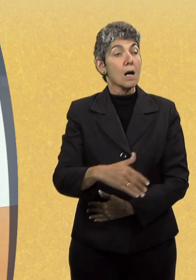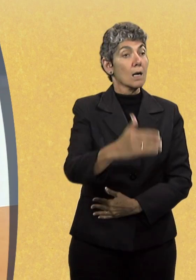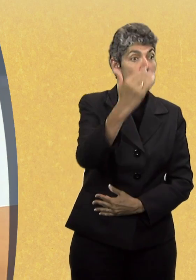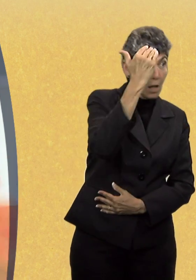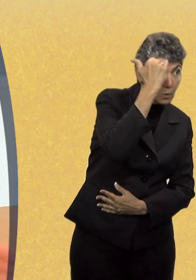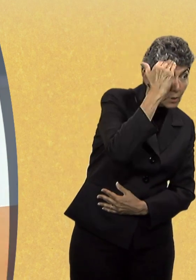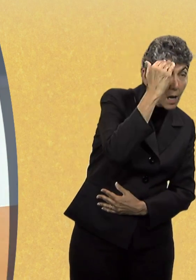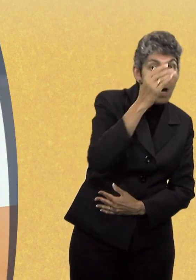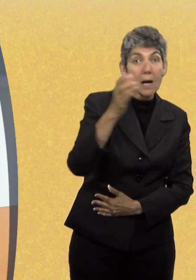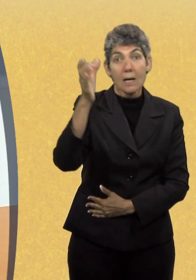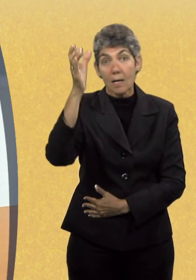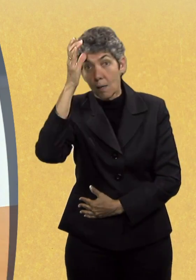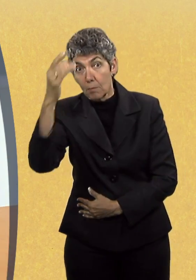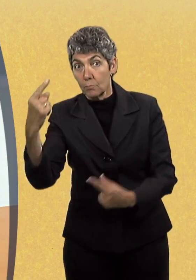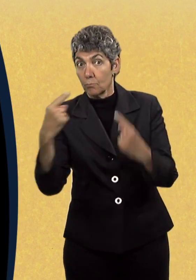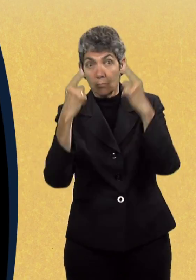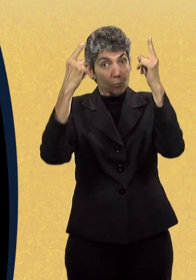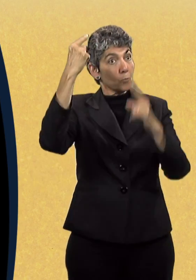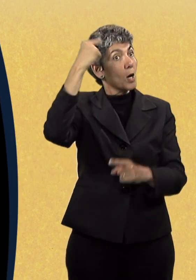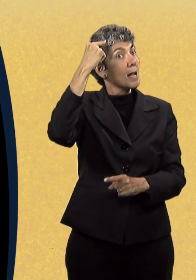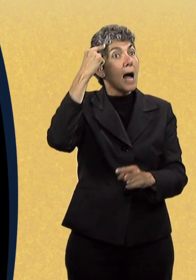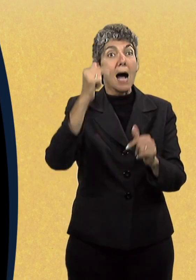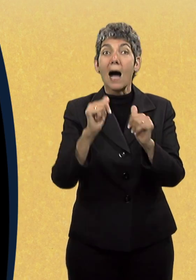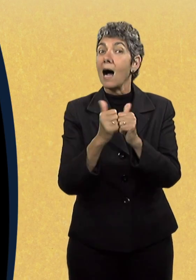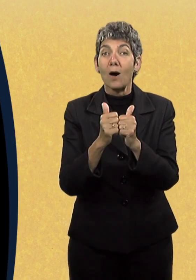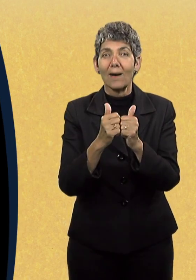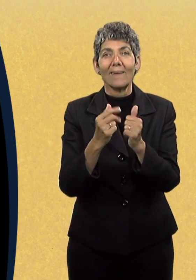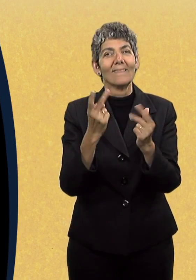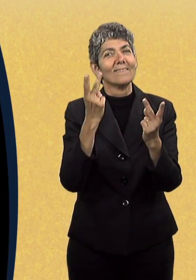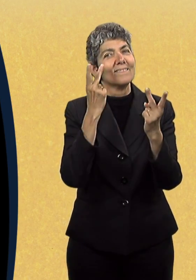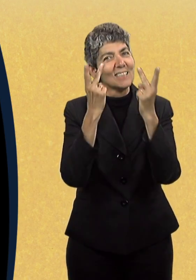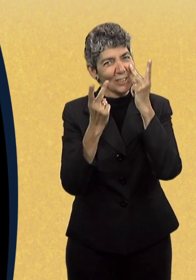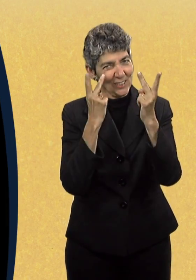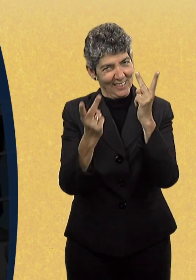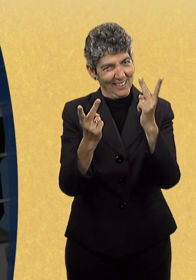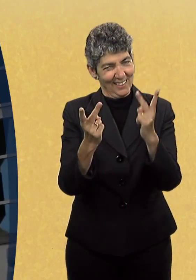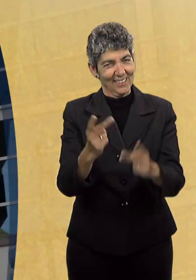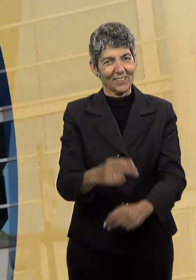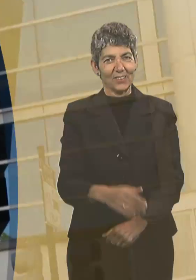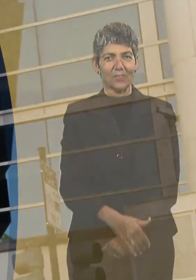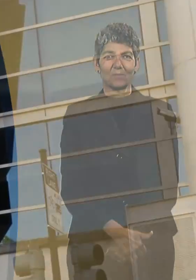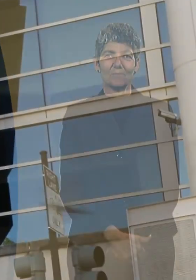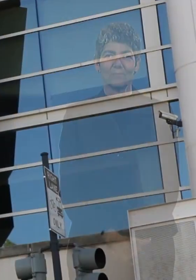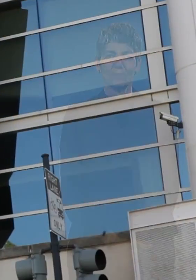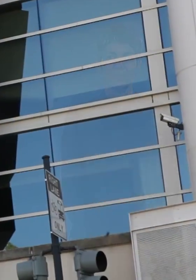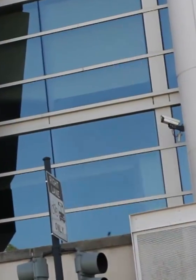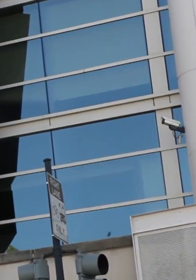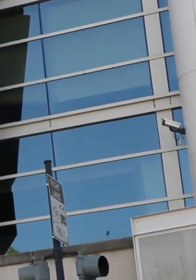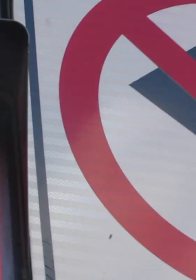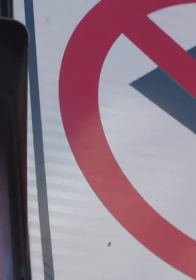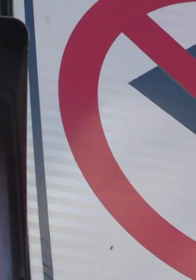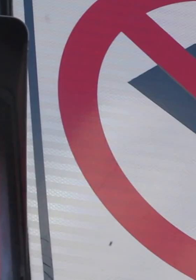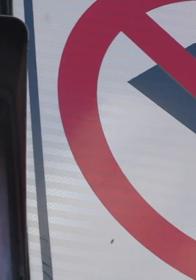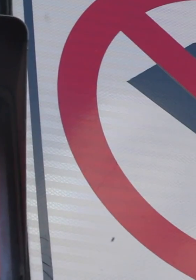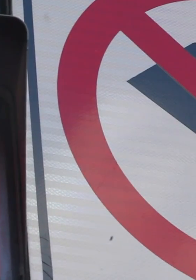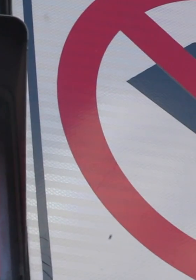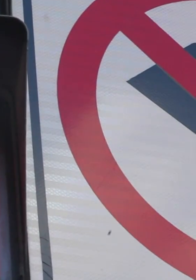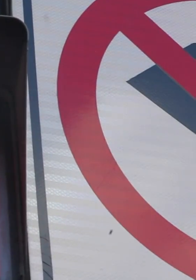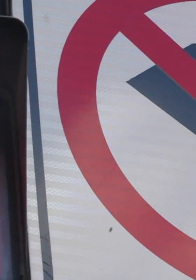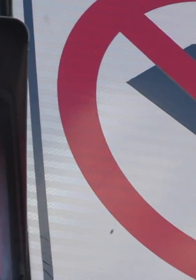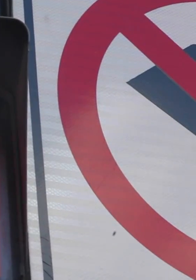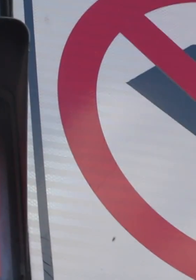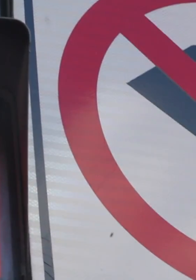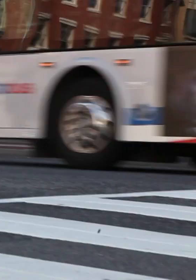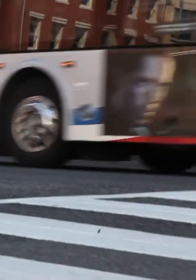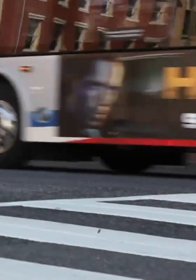and public world. VL2 is studying how knowledge enters